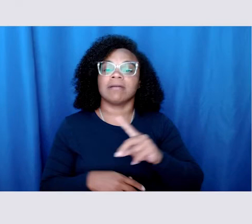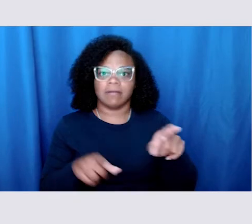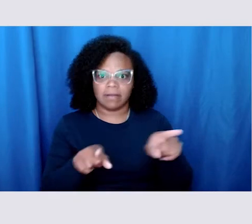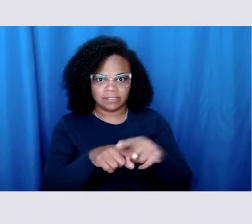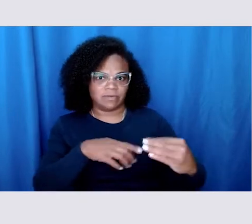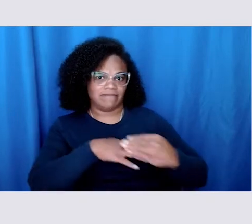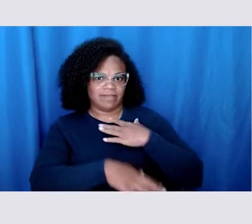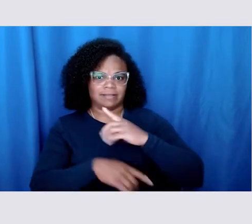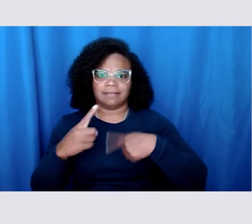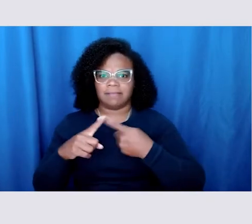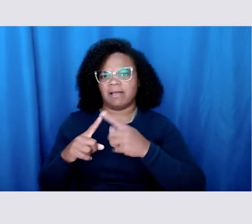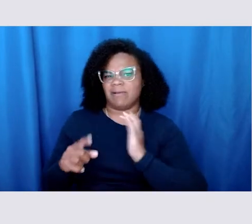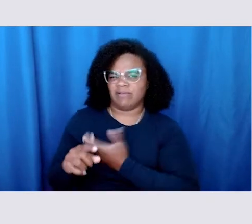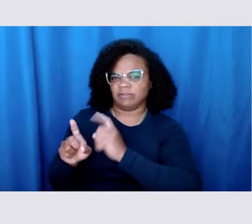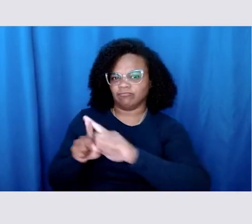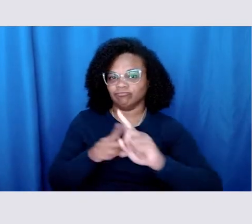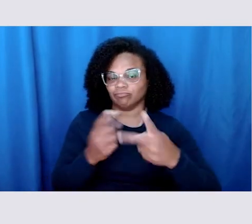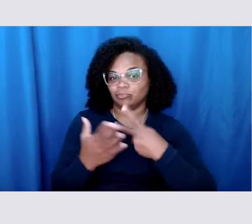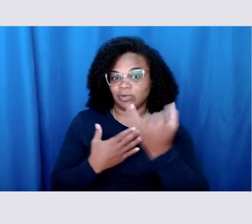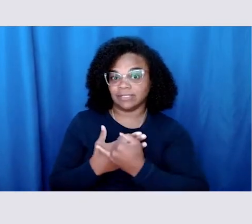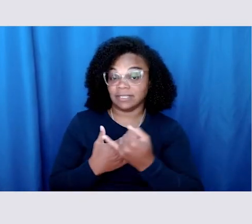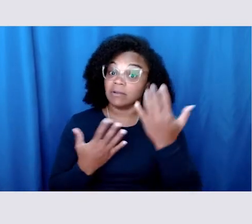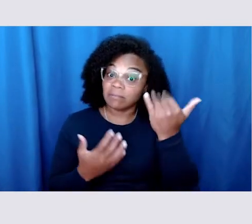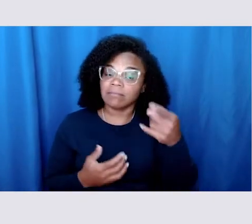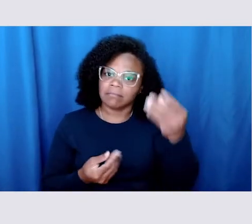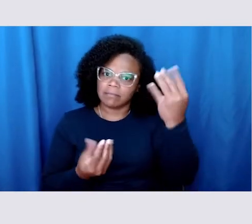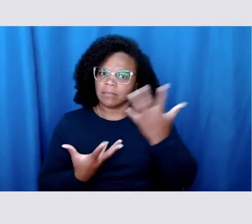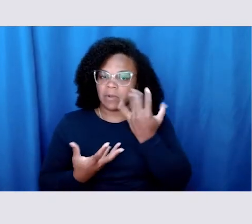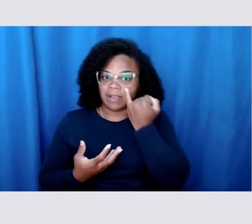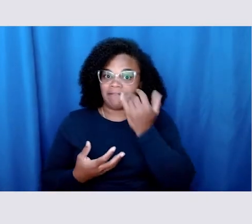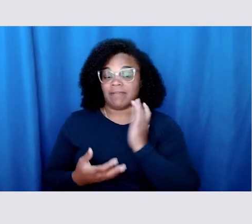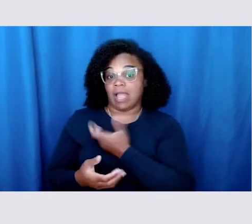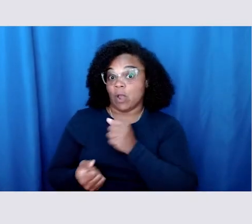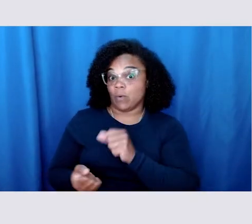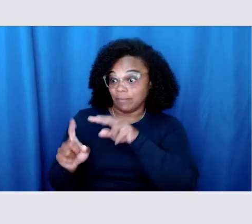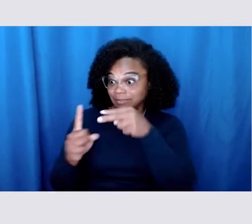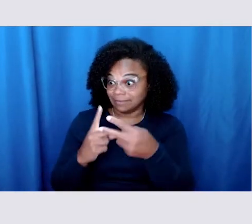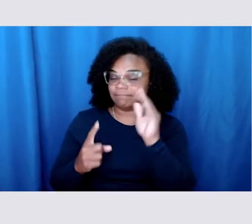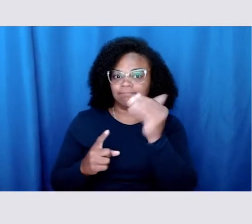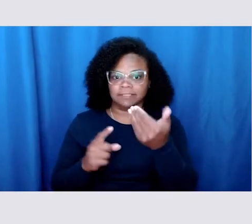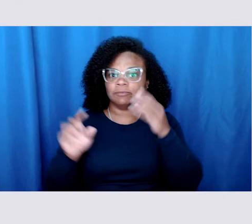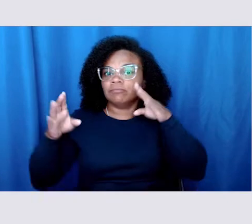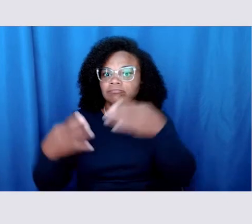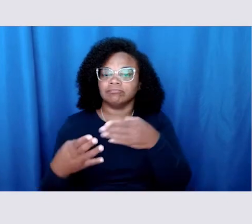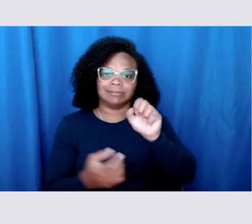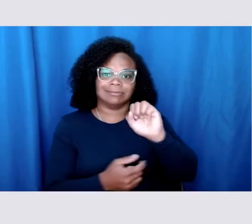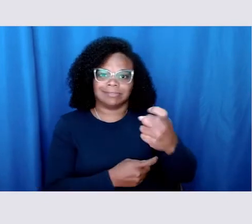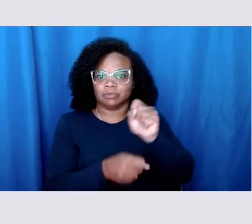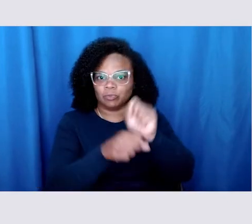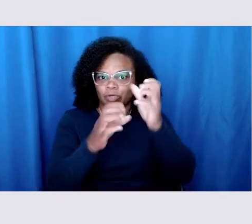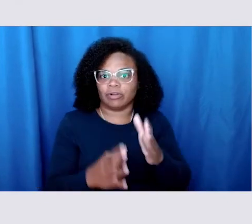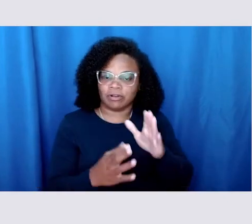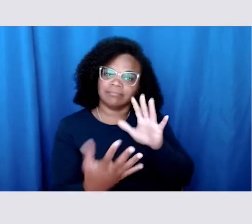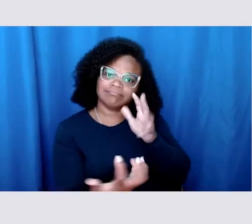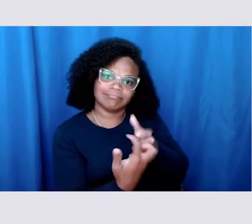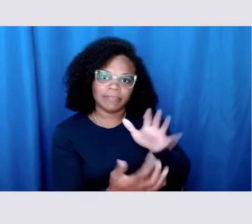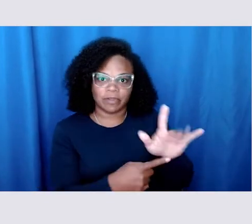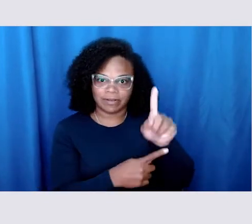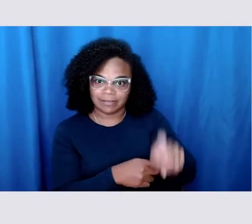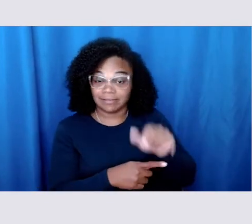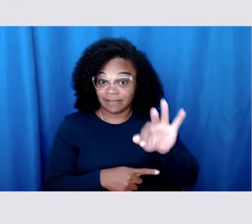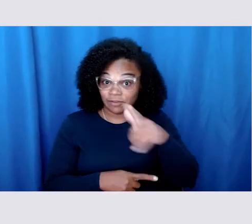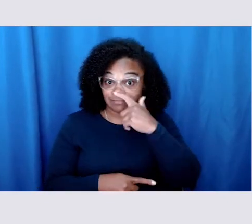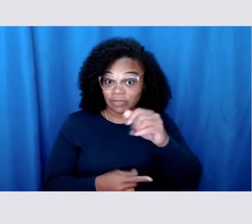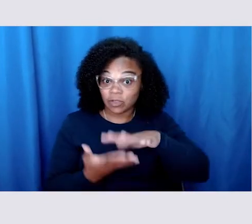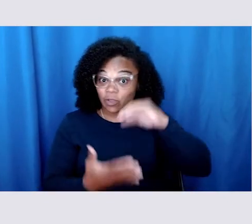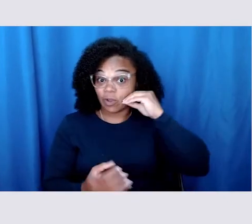projects we're doing are centering sex worker perspectives and experiences. Now, if you're interested in that, I welcome you to go to our